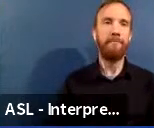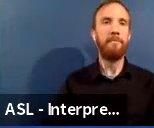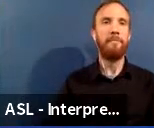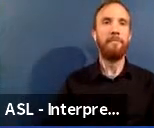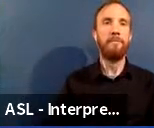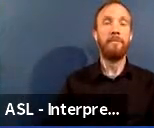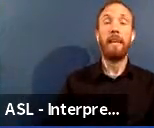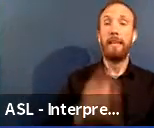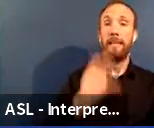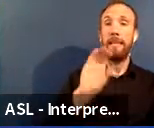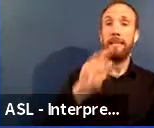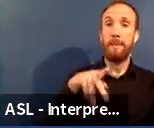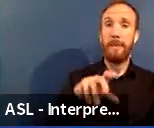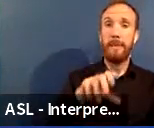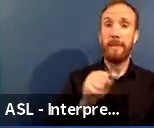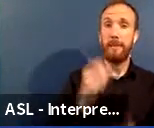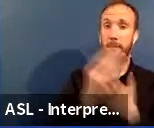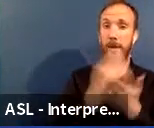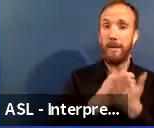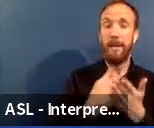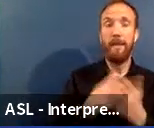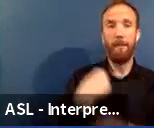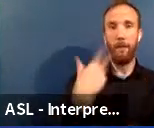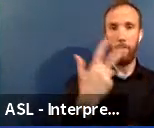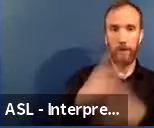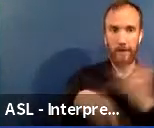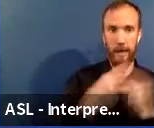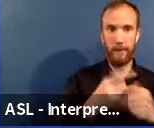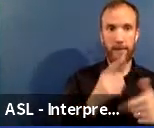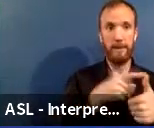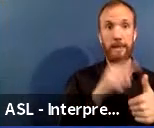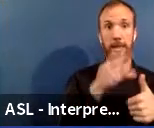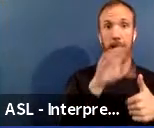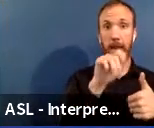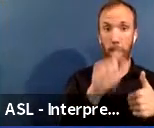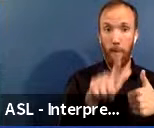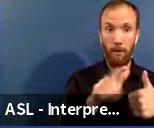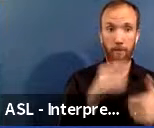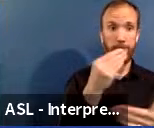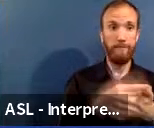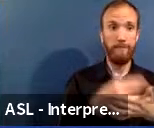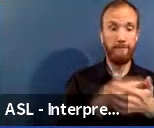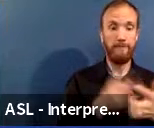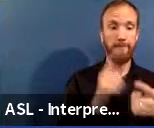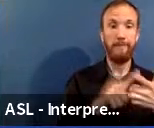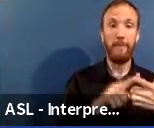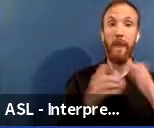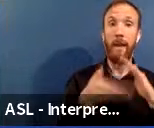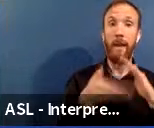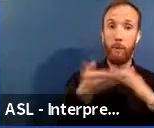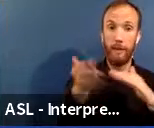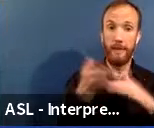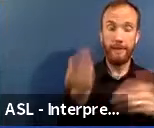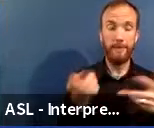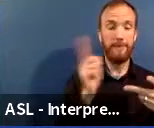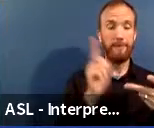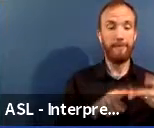CPS budgets are classified into three types, capital, operating, and debt.